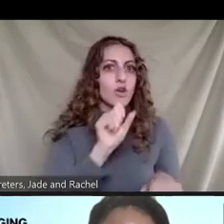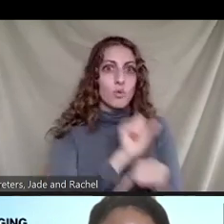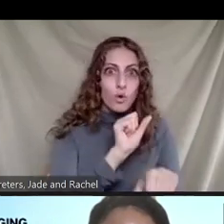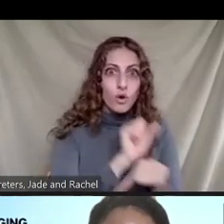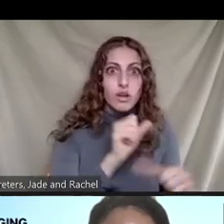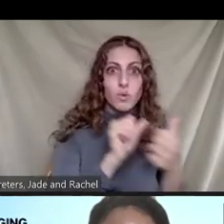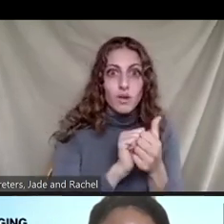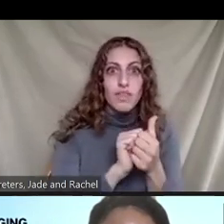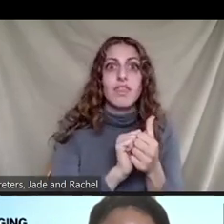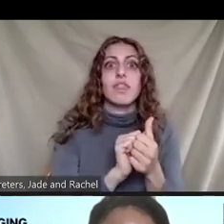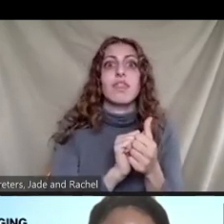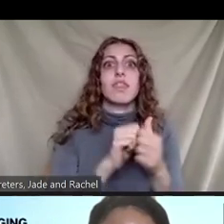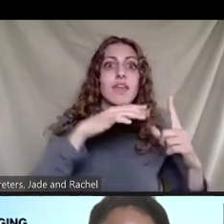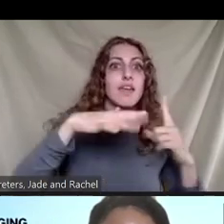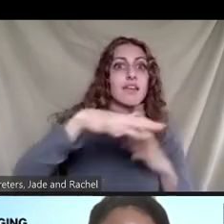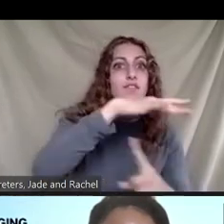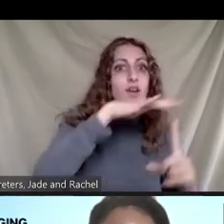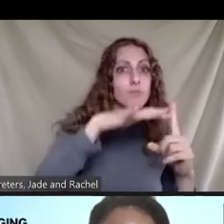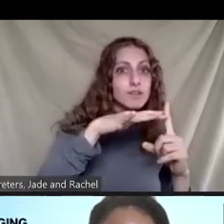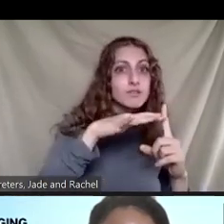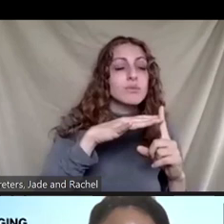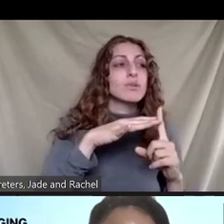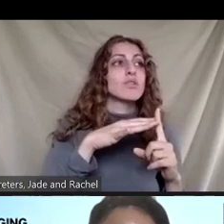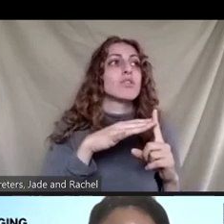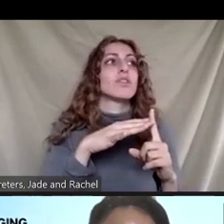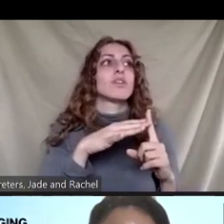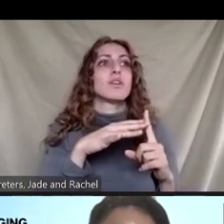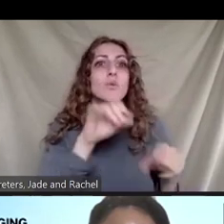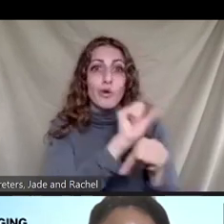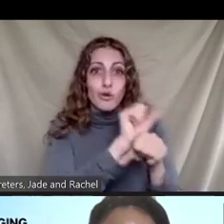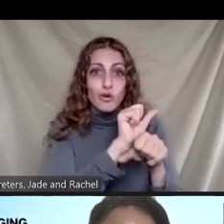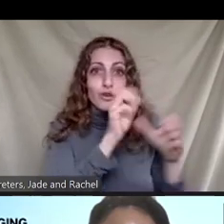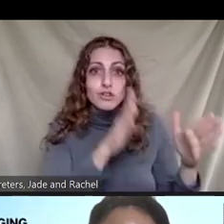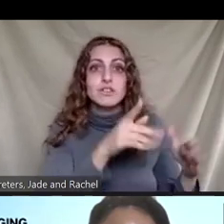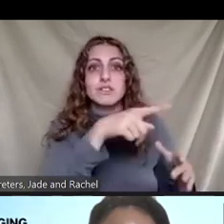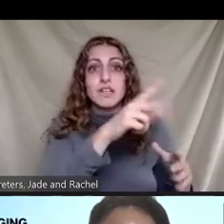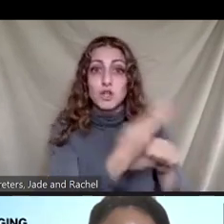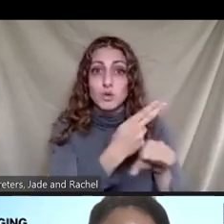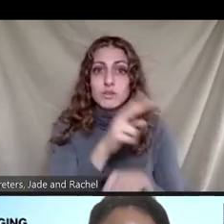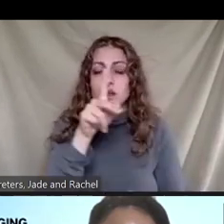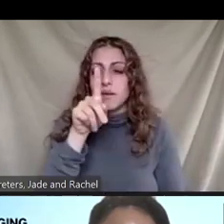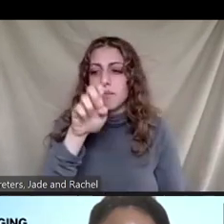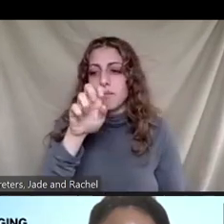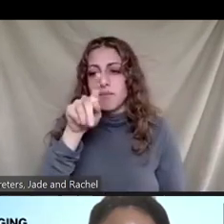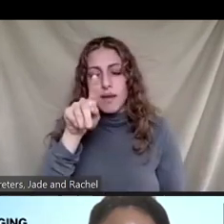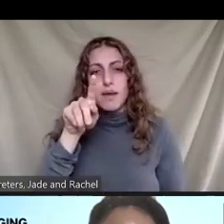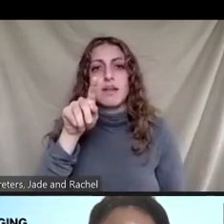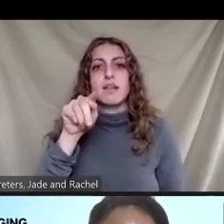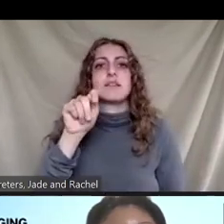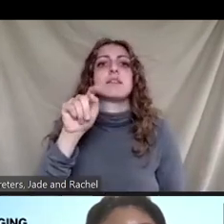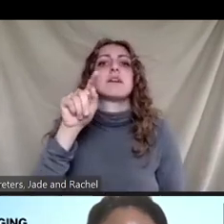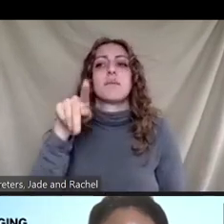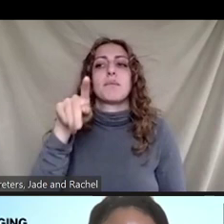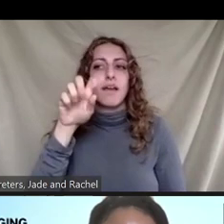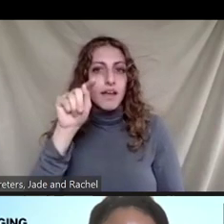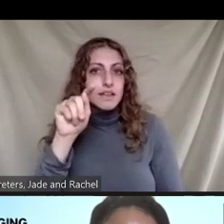reuse pipette tips, because maybe you're working with something that needs to be sterile, right? So this calls into question,